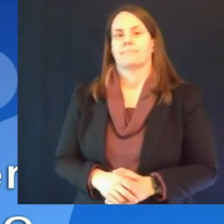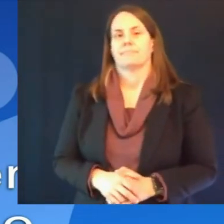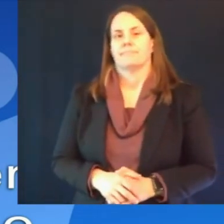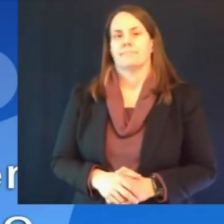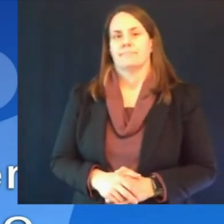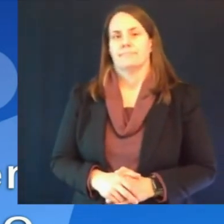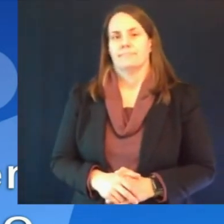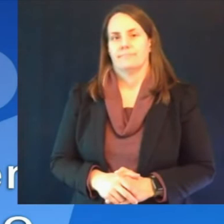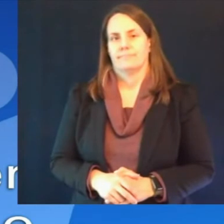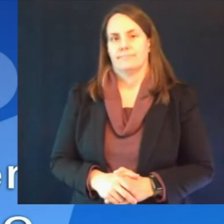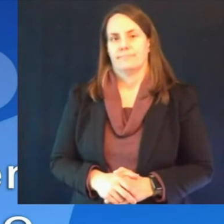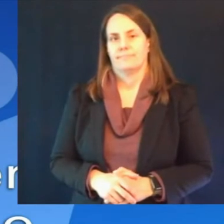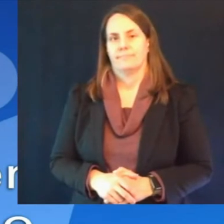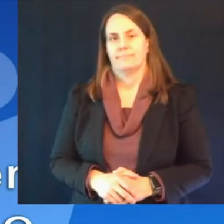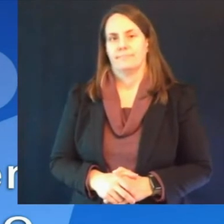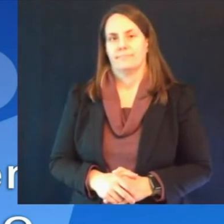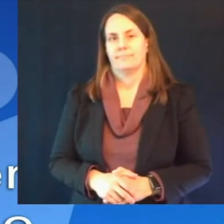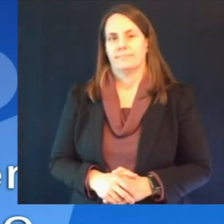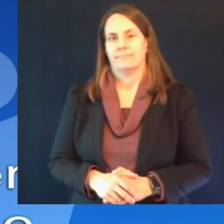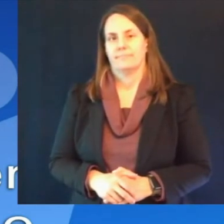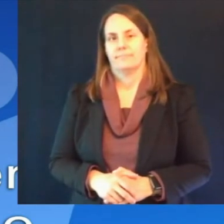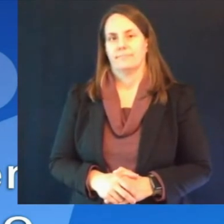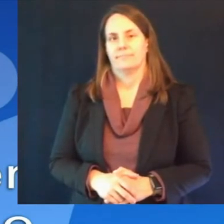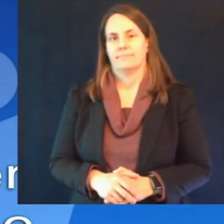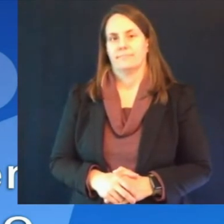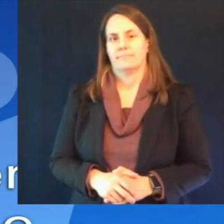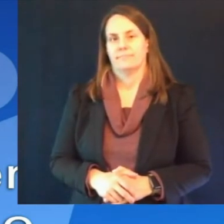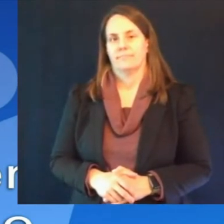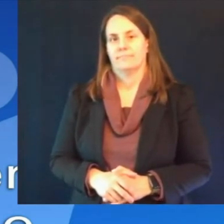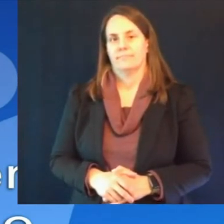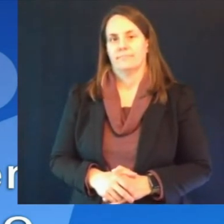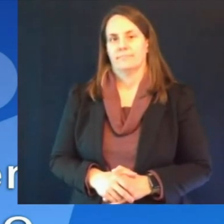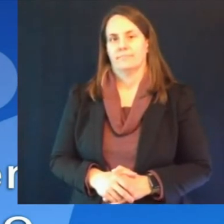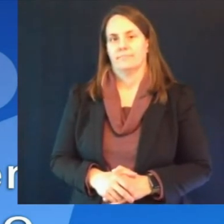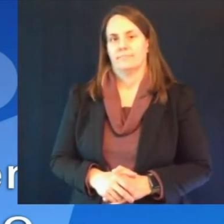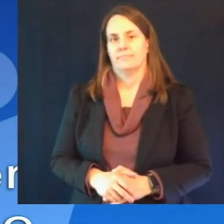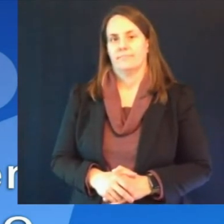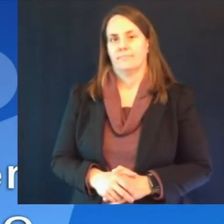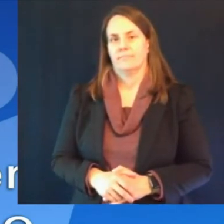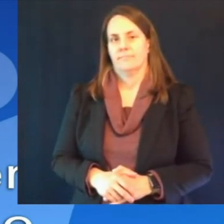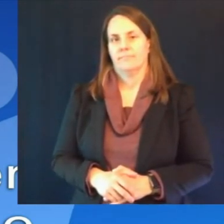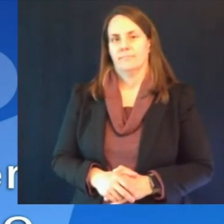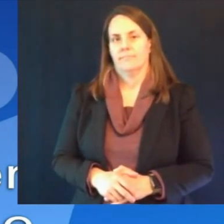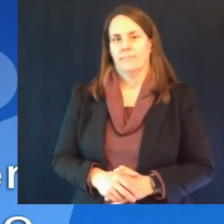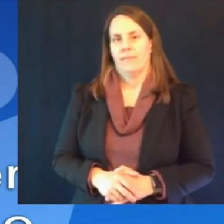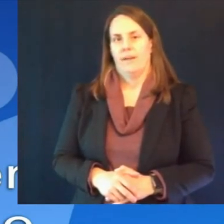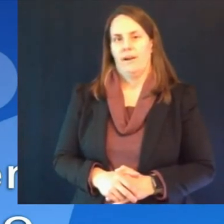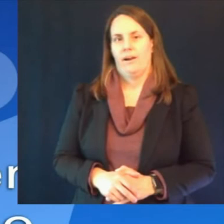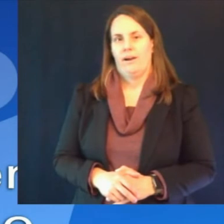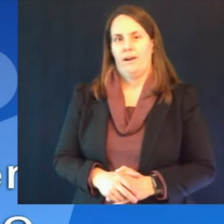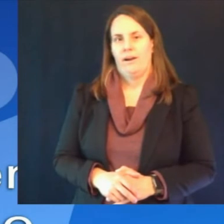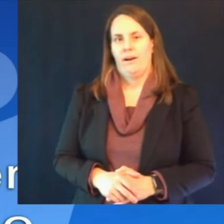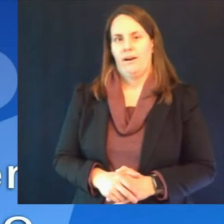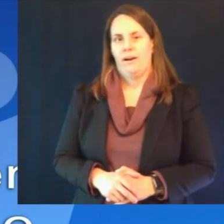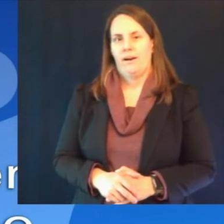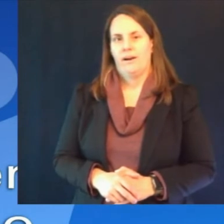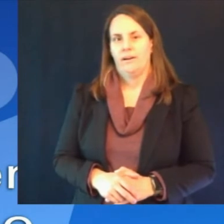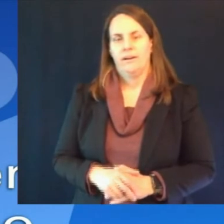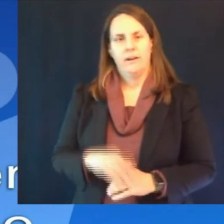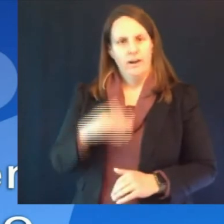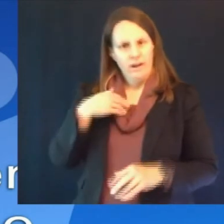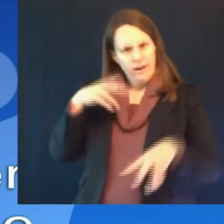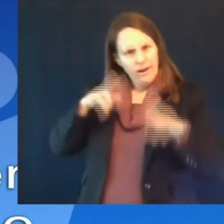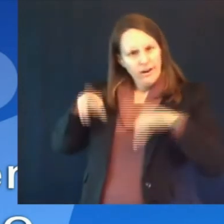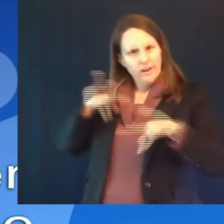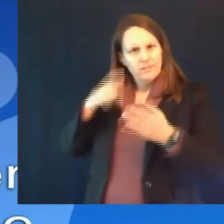of a link and increased cases in um michigan and minnesota to uh youth sports and uh